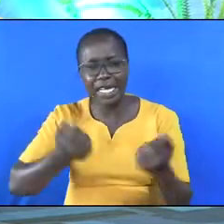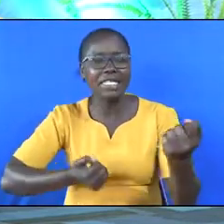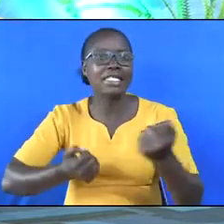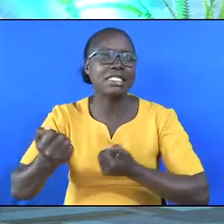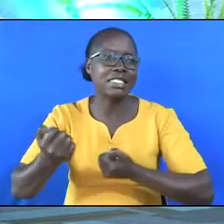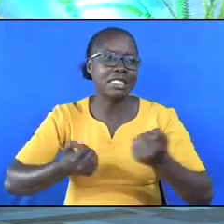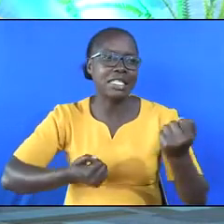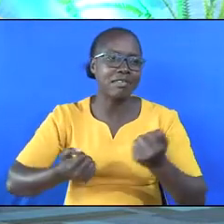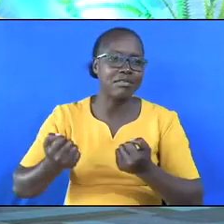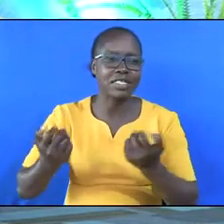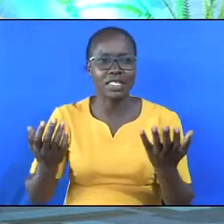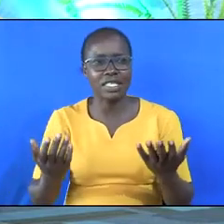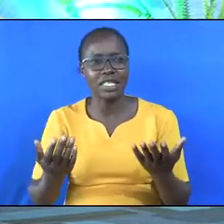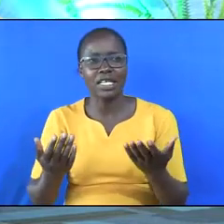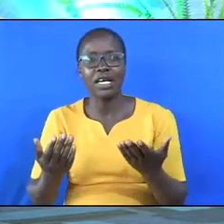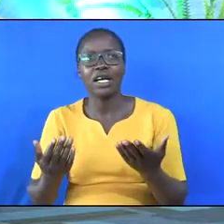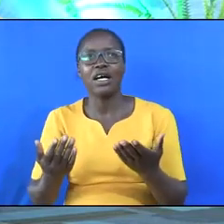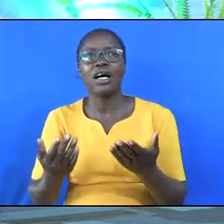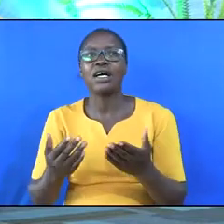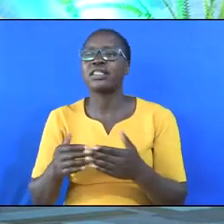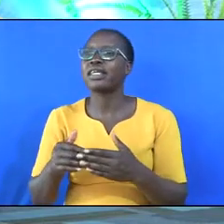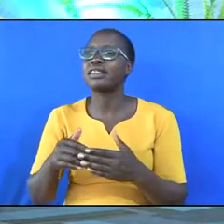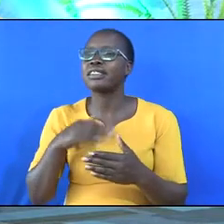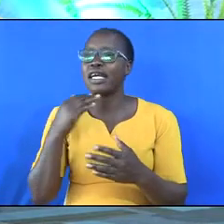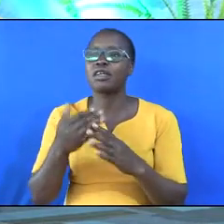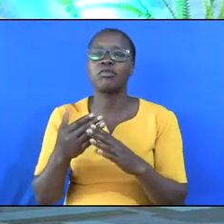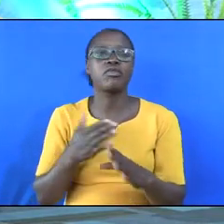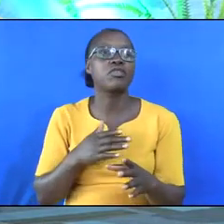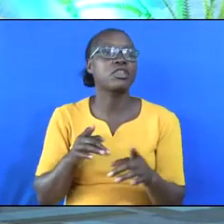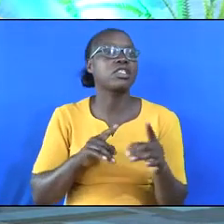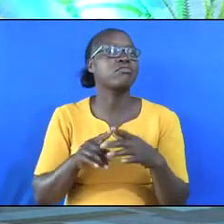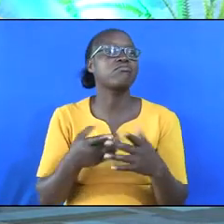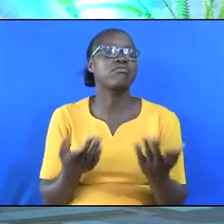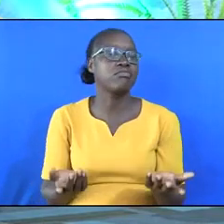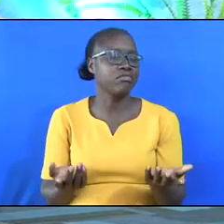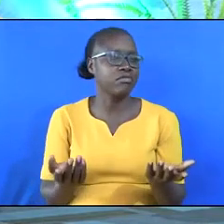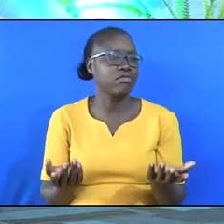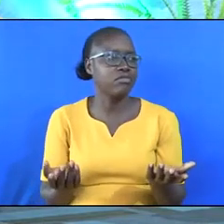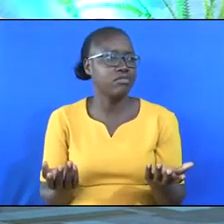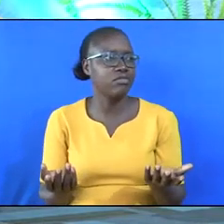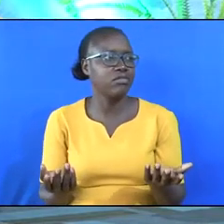driving is more than those who died before the lockdown. Can you imagine?